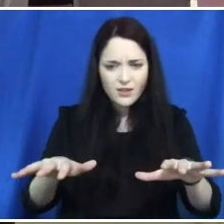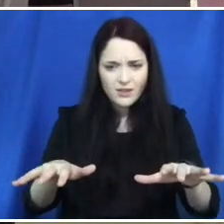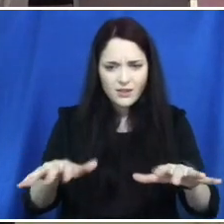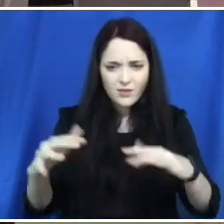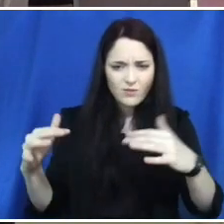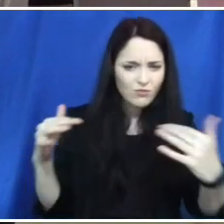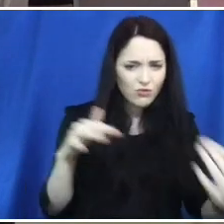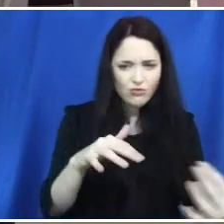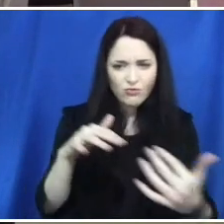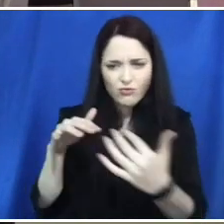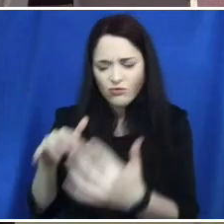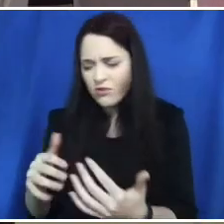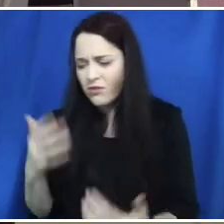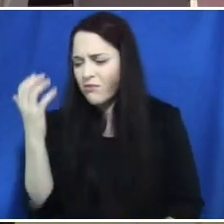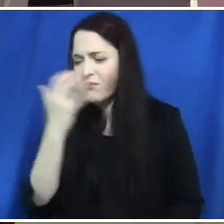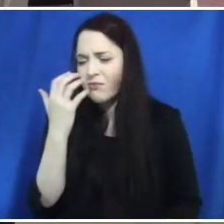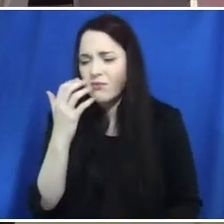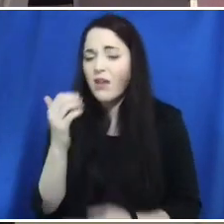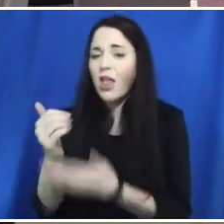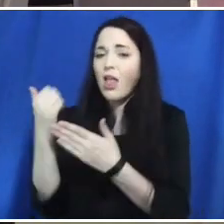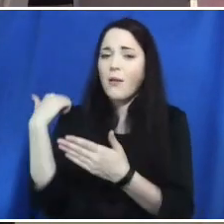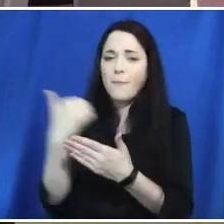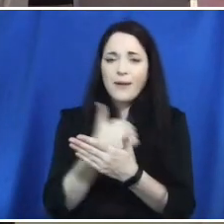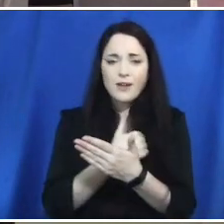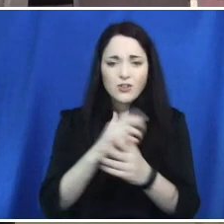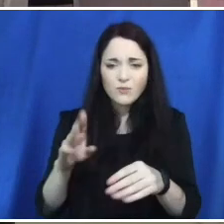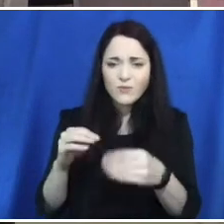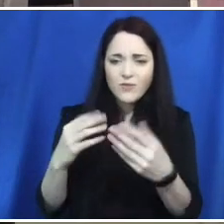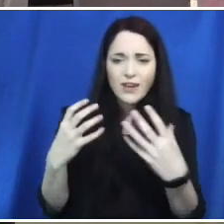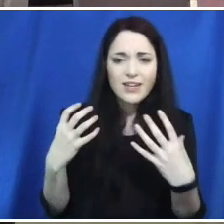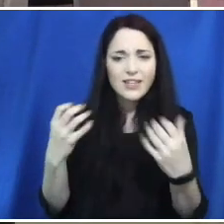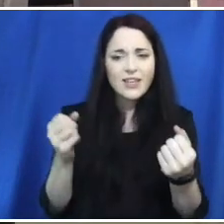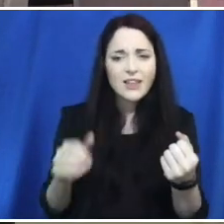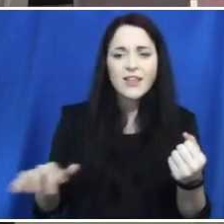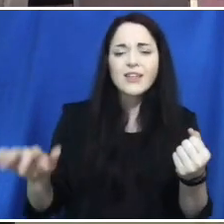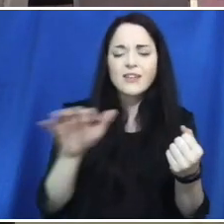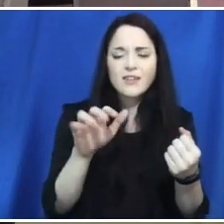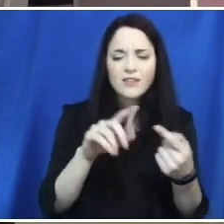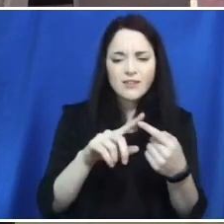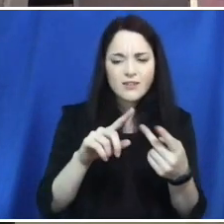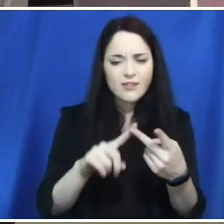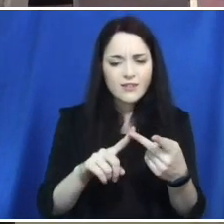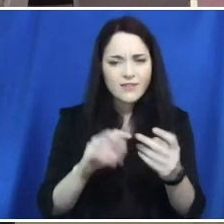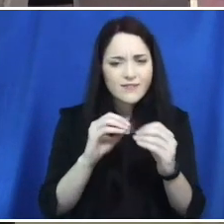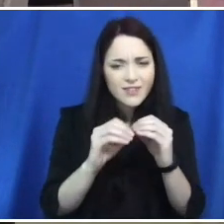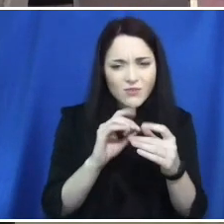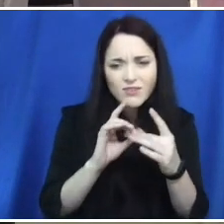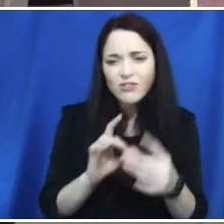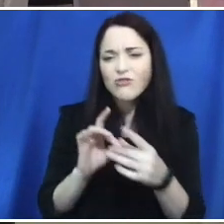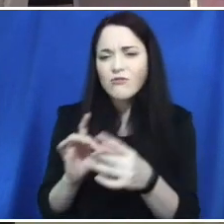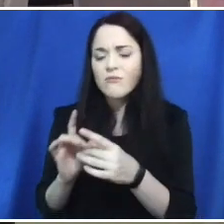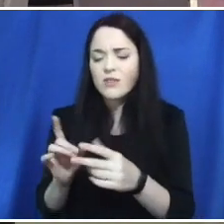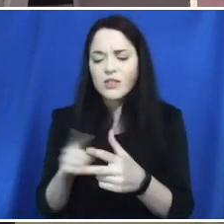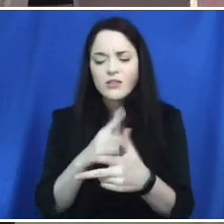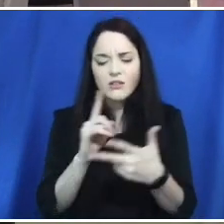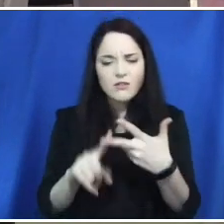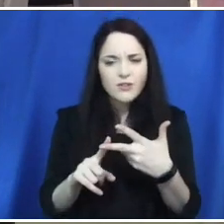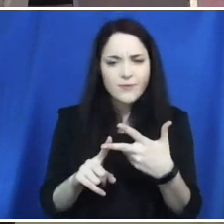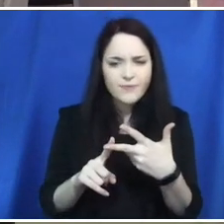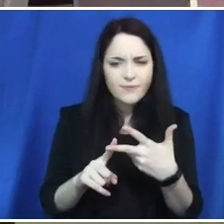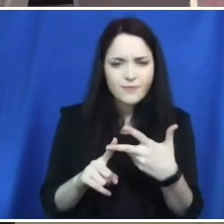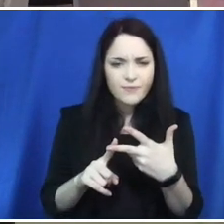God, help us to be healers. Help us to be menders. Help us to be bridges.